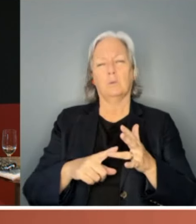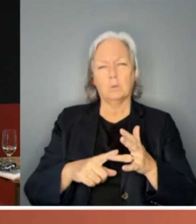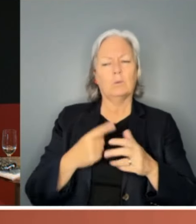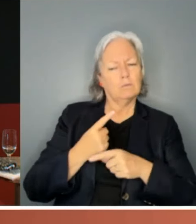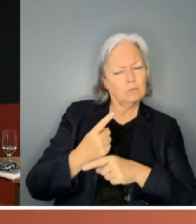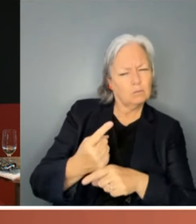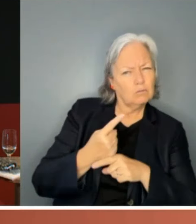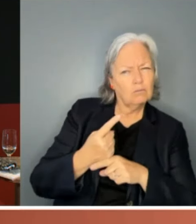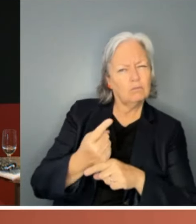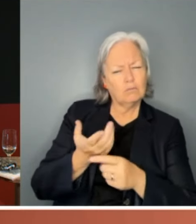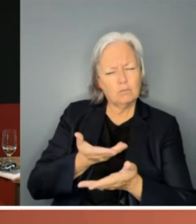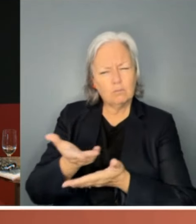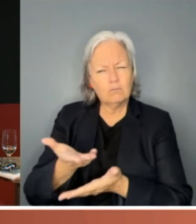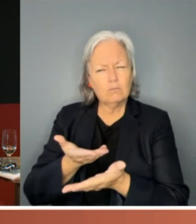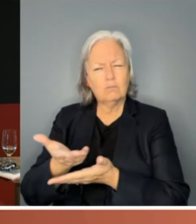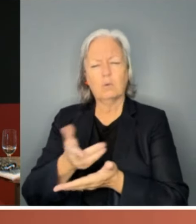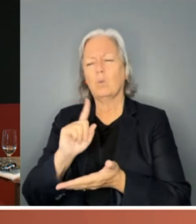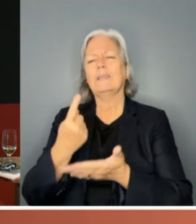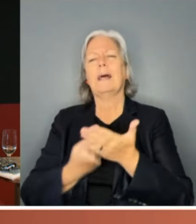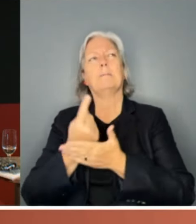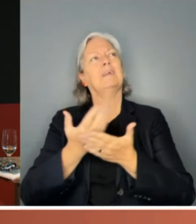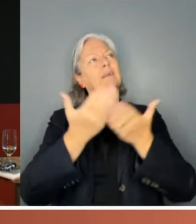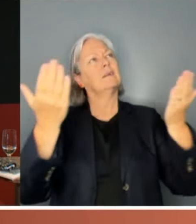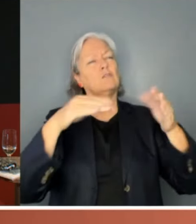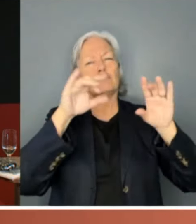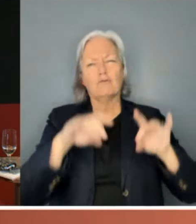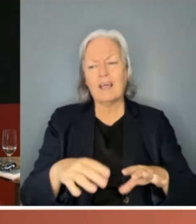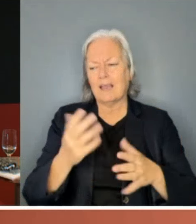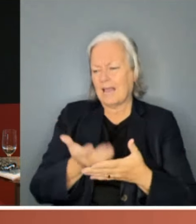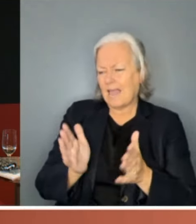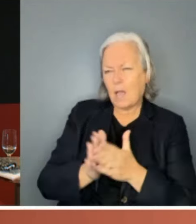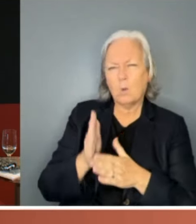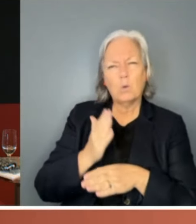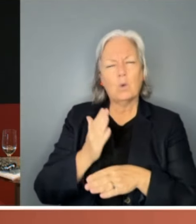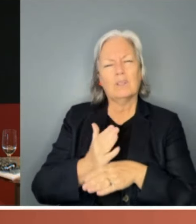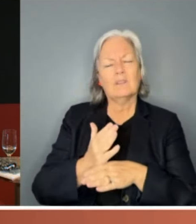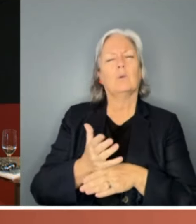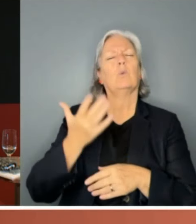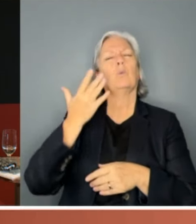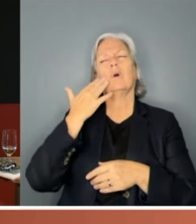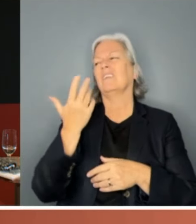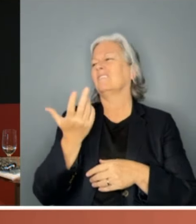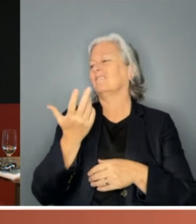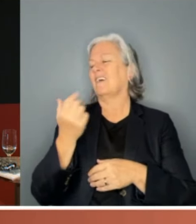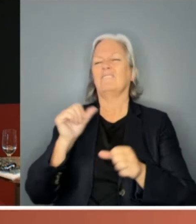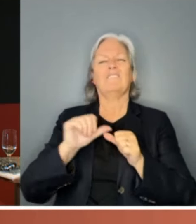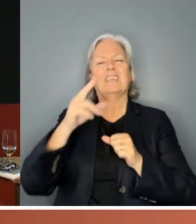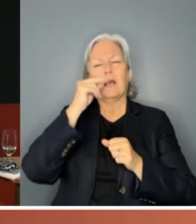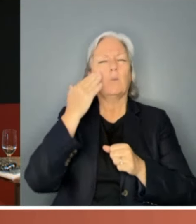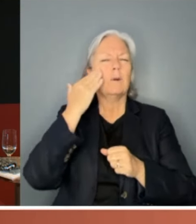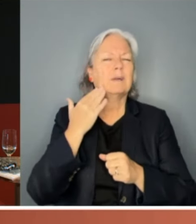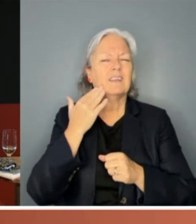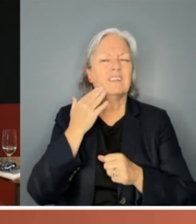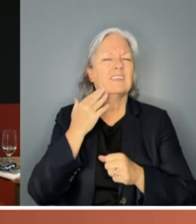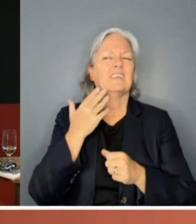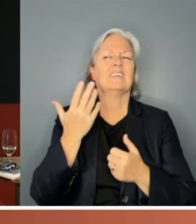them what's going on in Australia and how it works. I'm always dismayed when I come across fabulous young people I meet at our universities